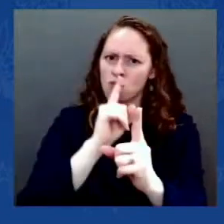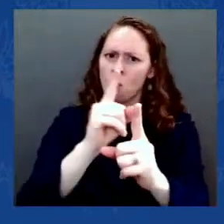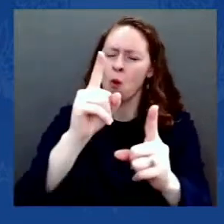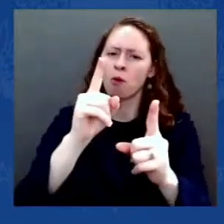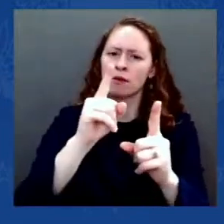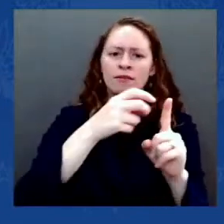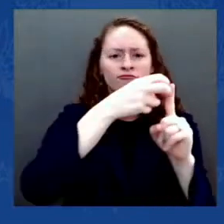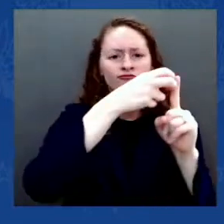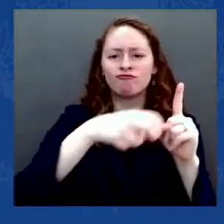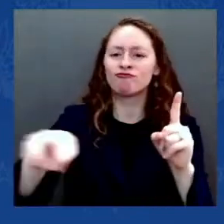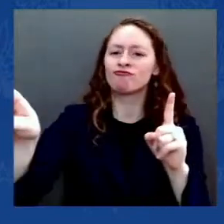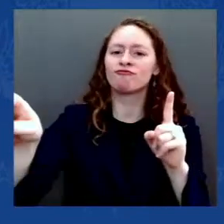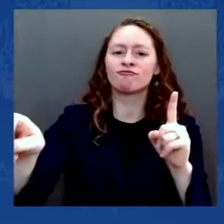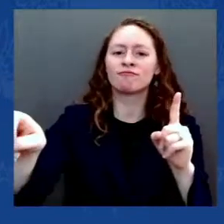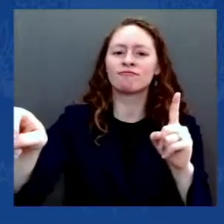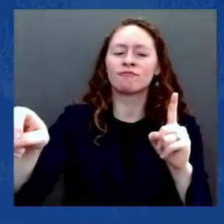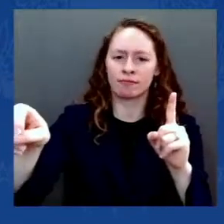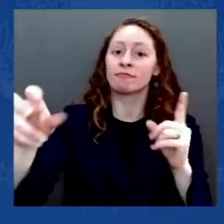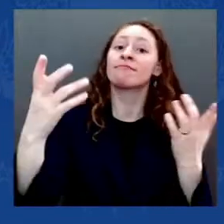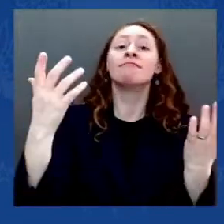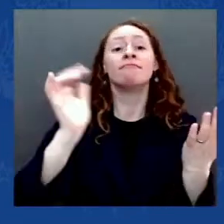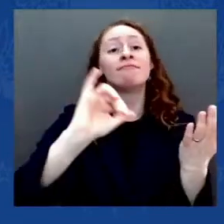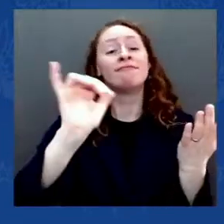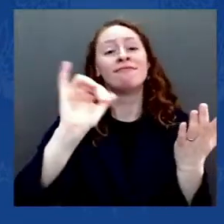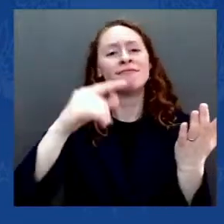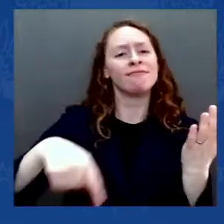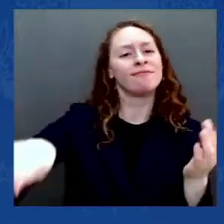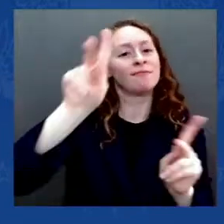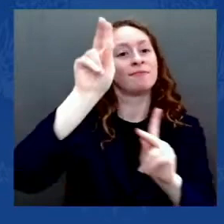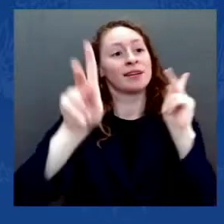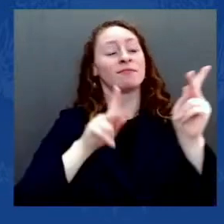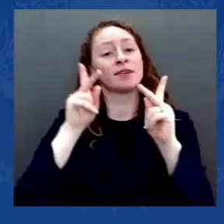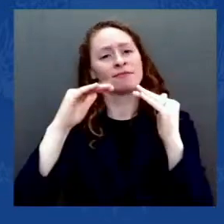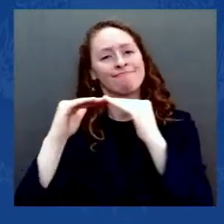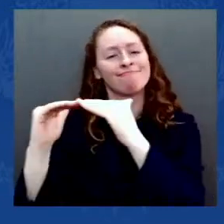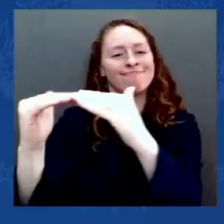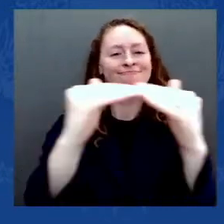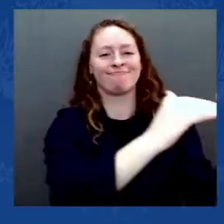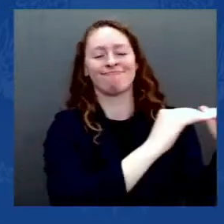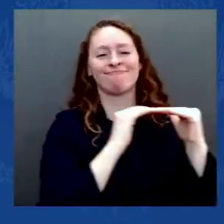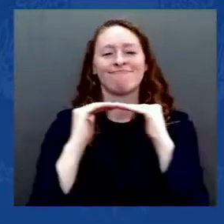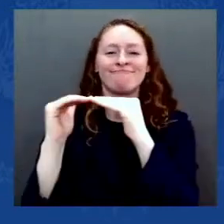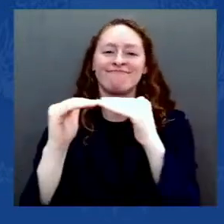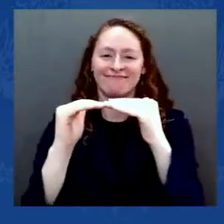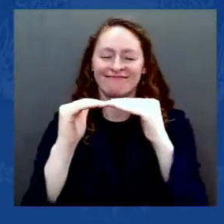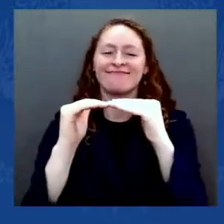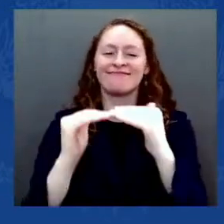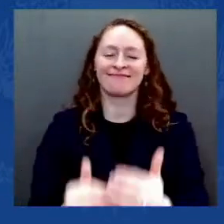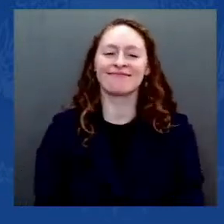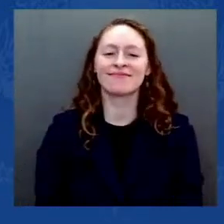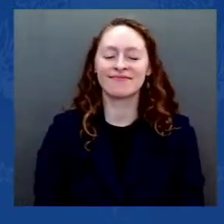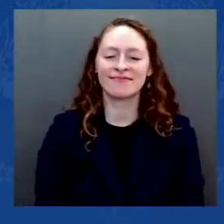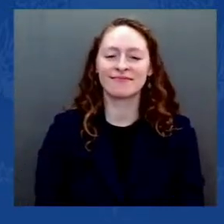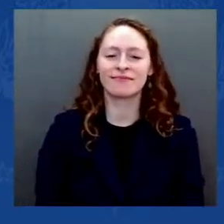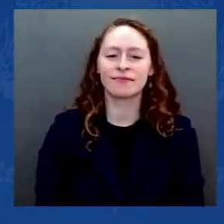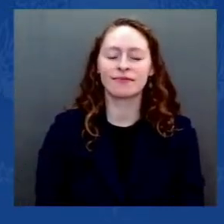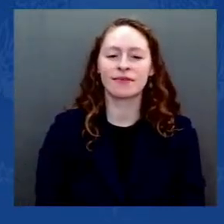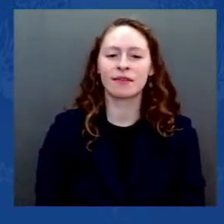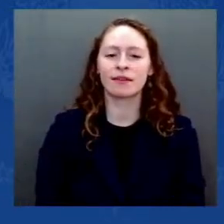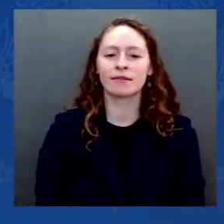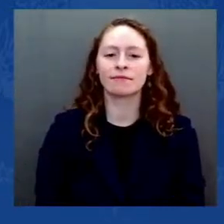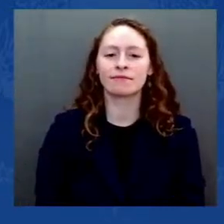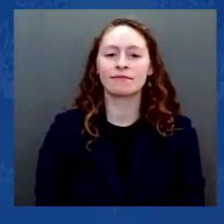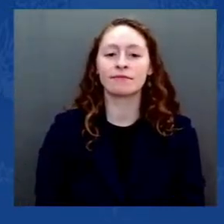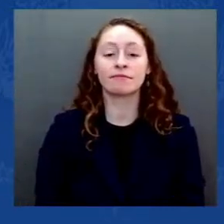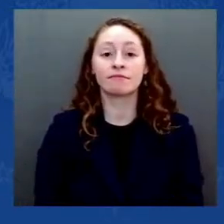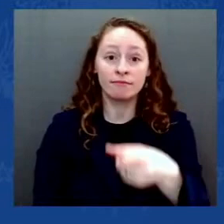reject the view that if you succeed, I fail. If you get ahead, I fall behind.